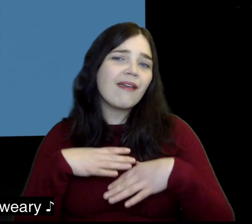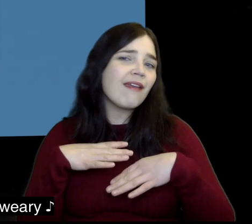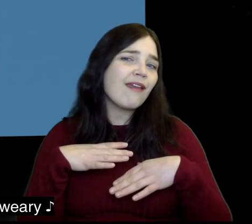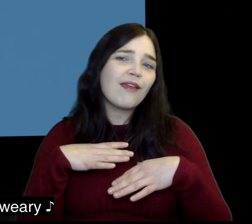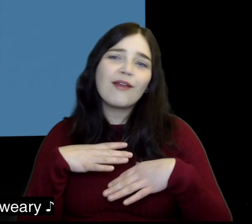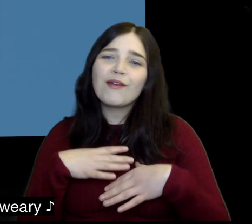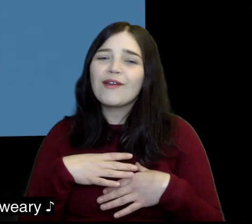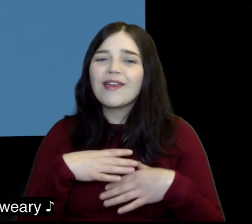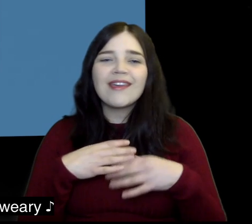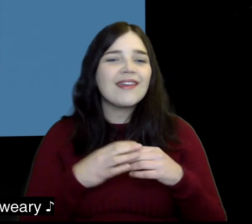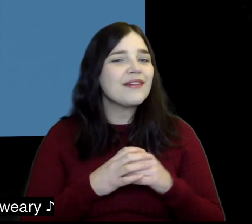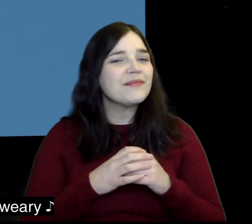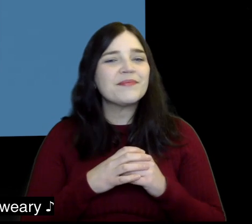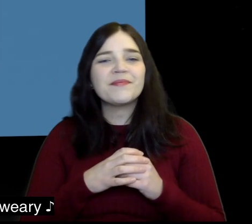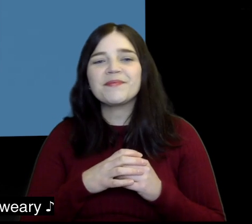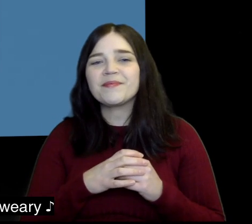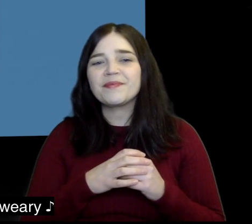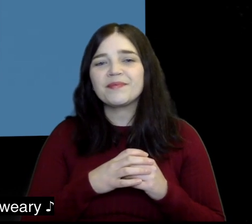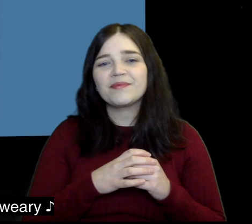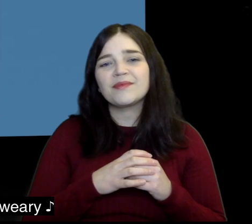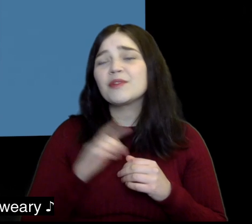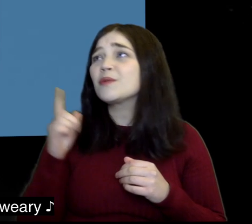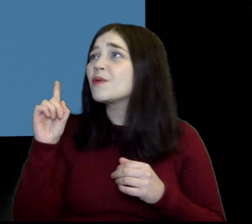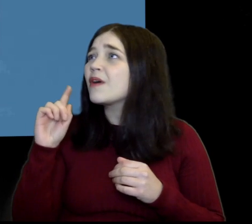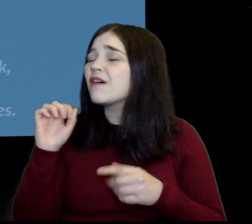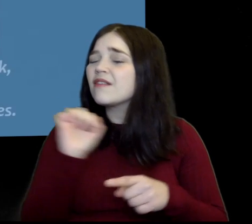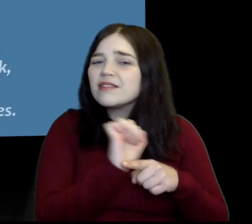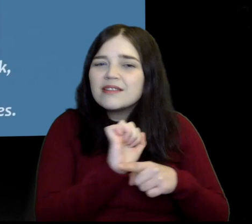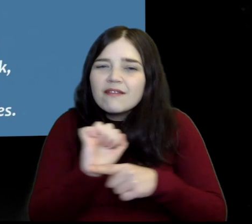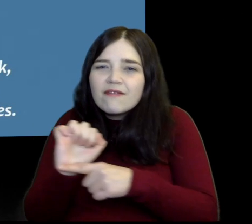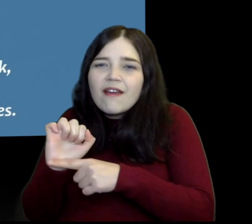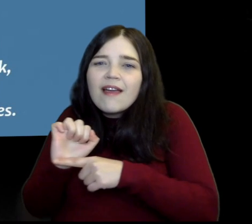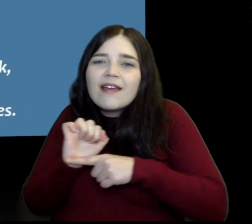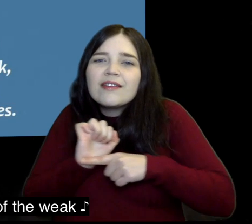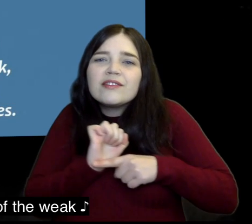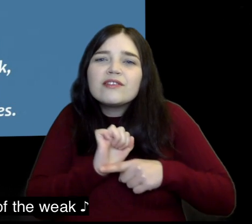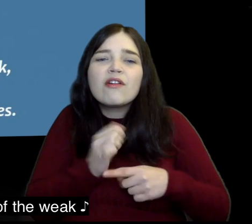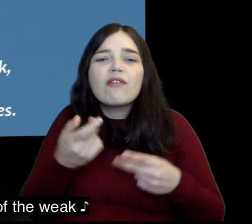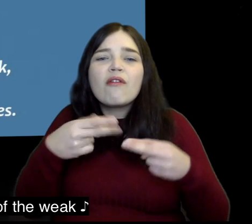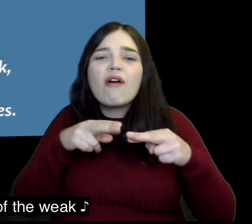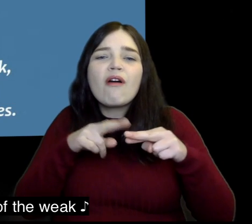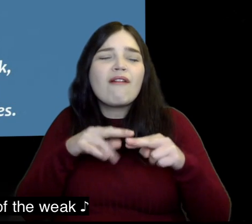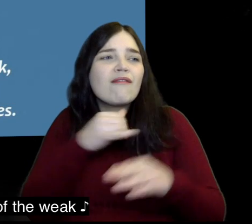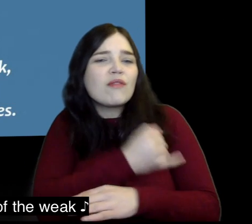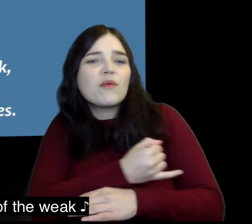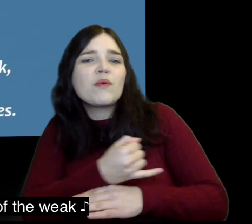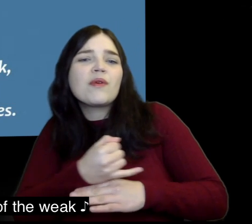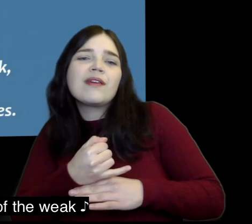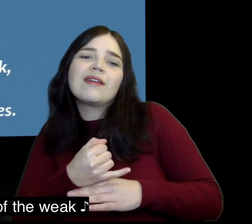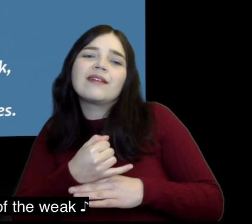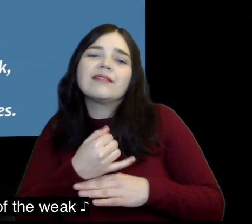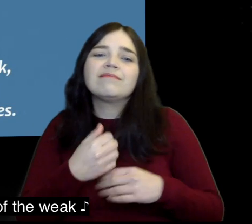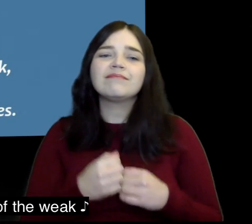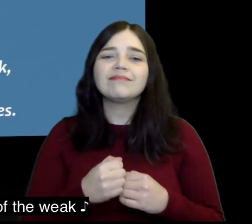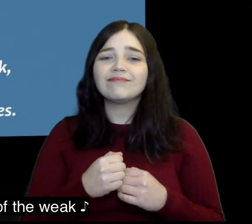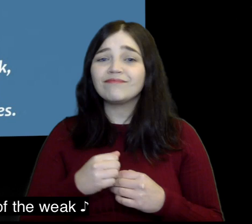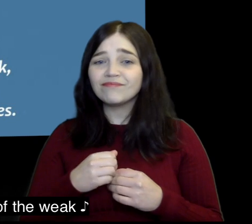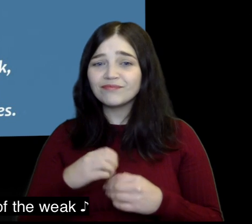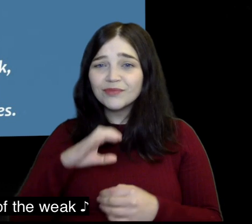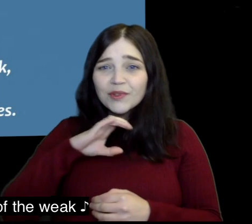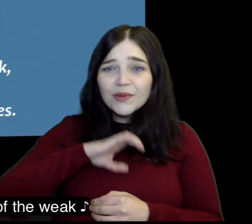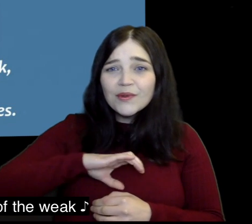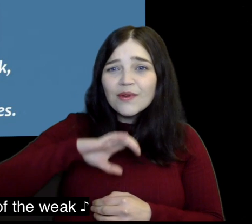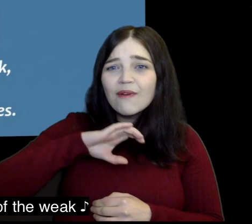Oh, weary Your love, defender of